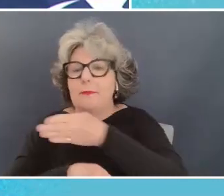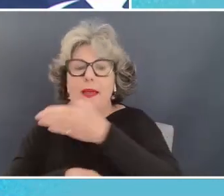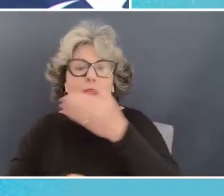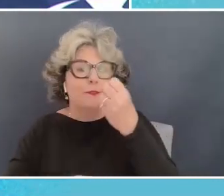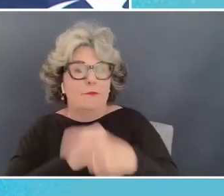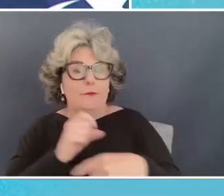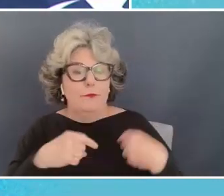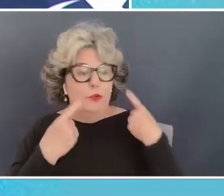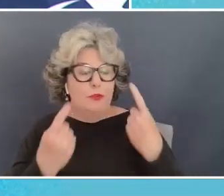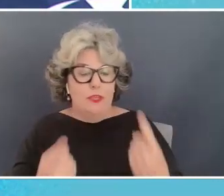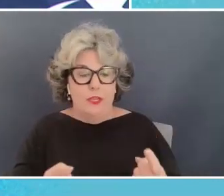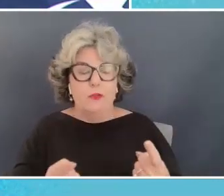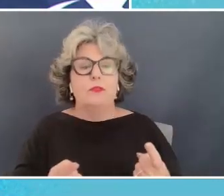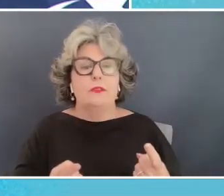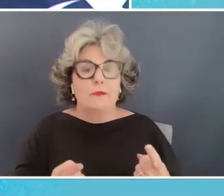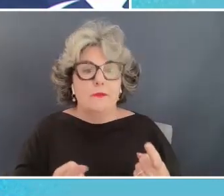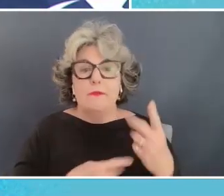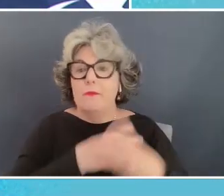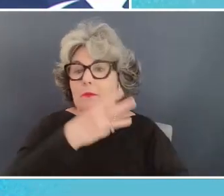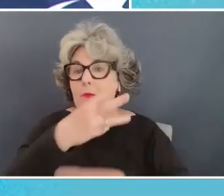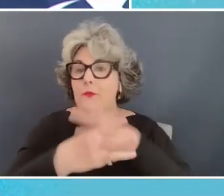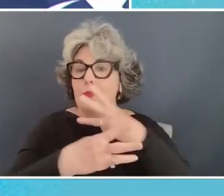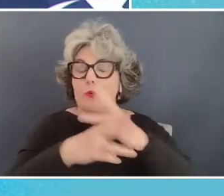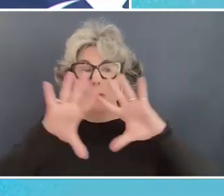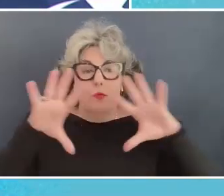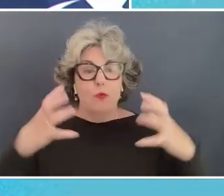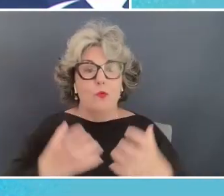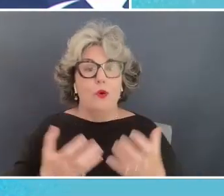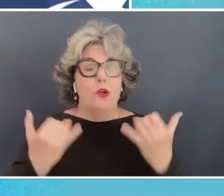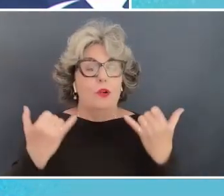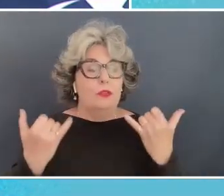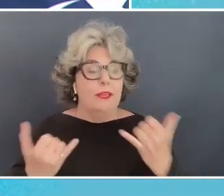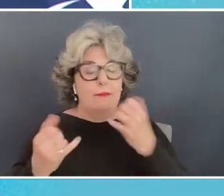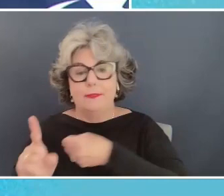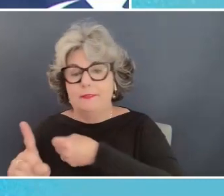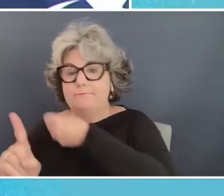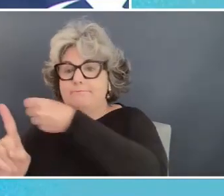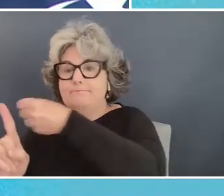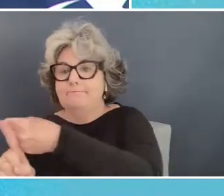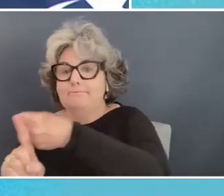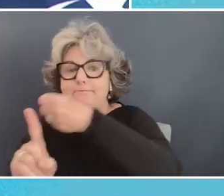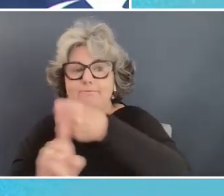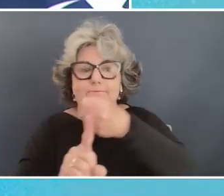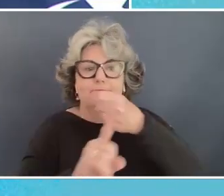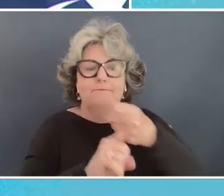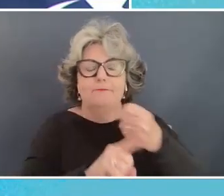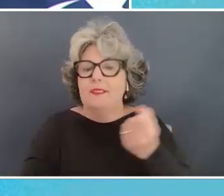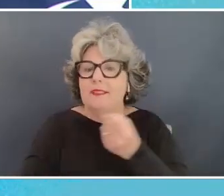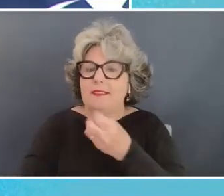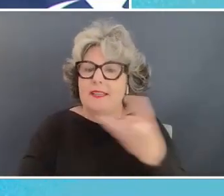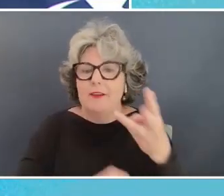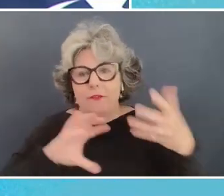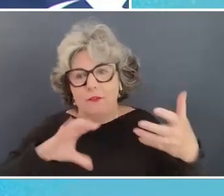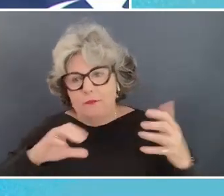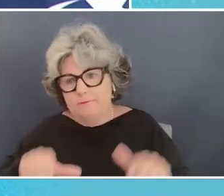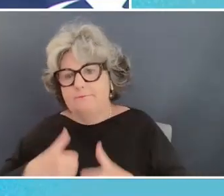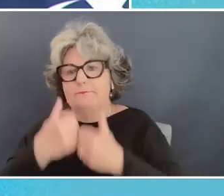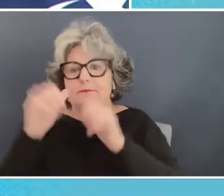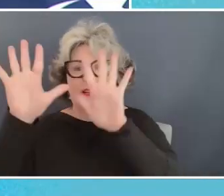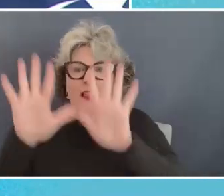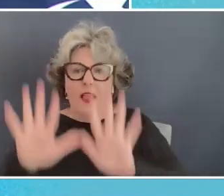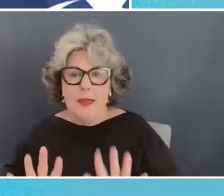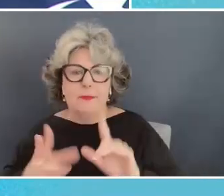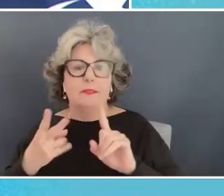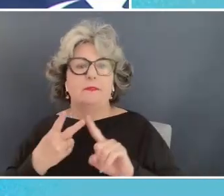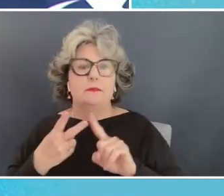is that the world is now being impacted by this multiple crisis climate uh the